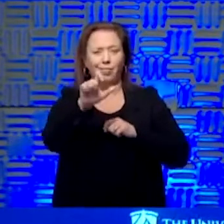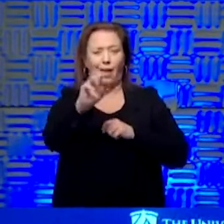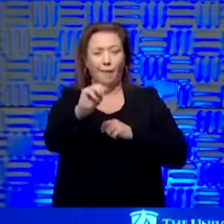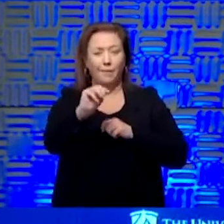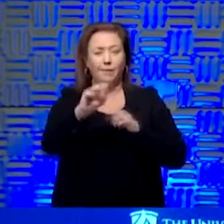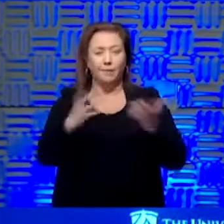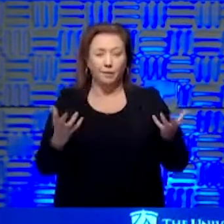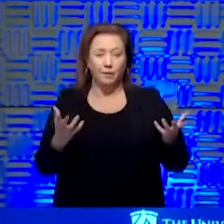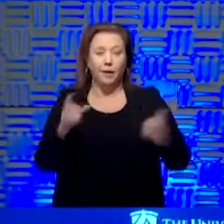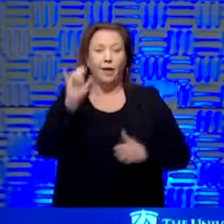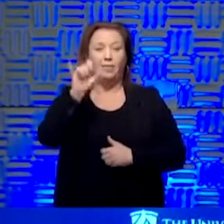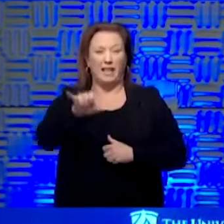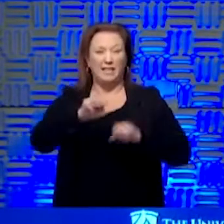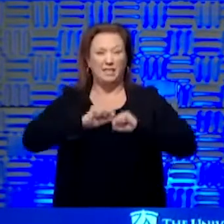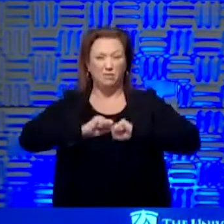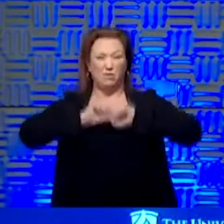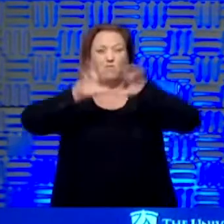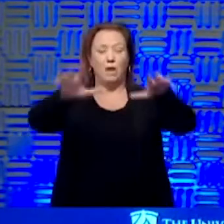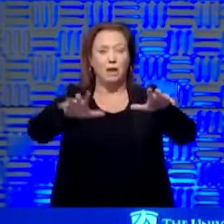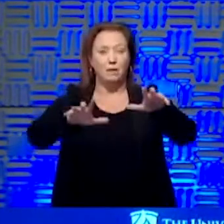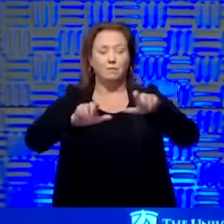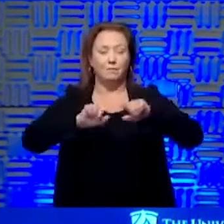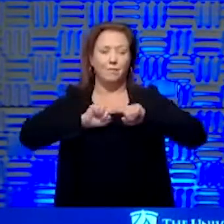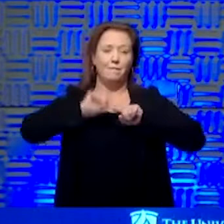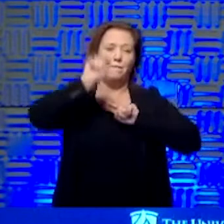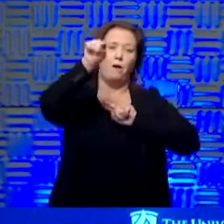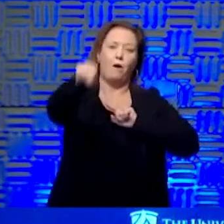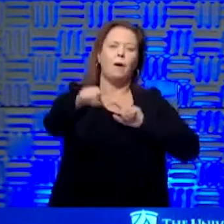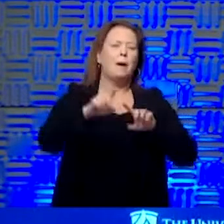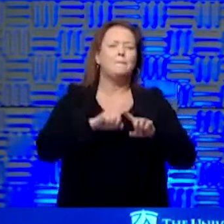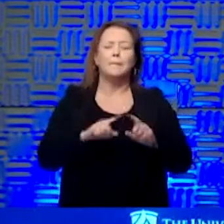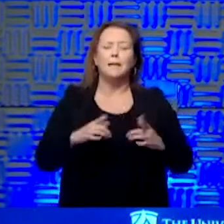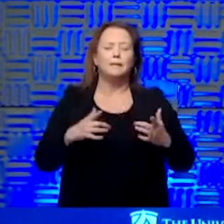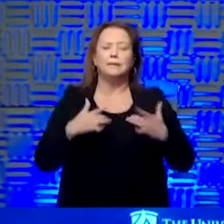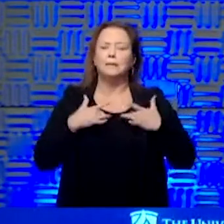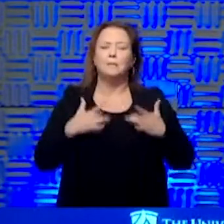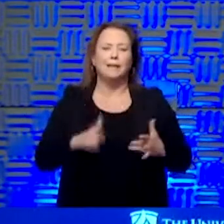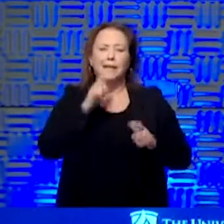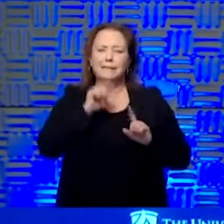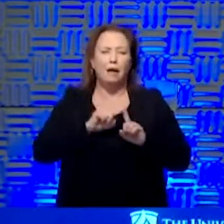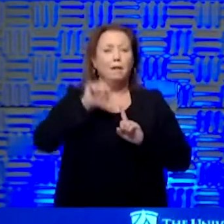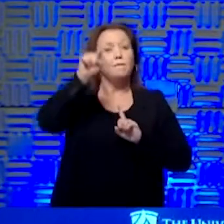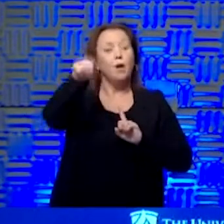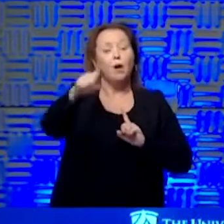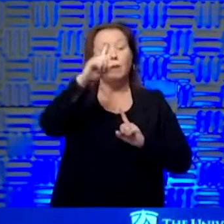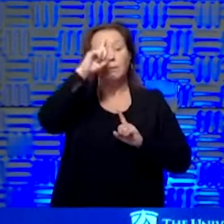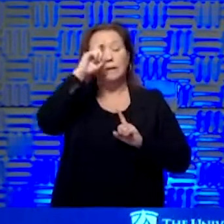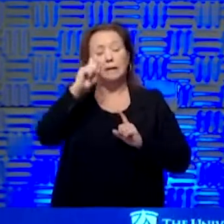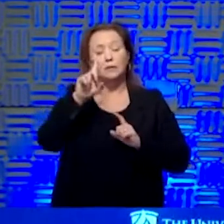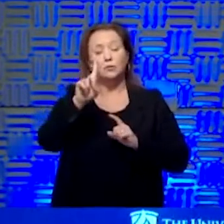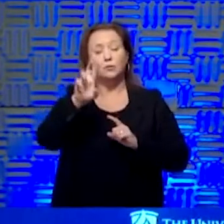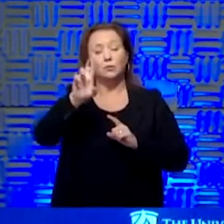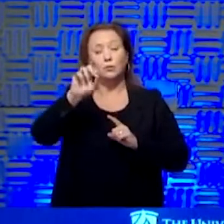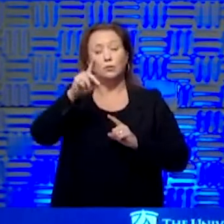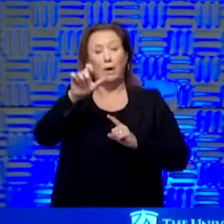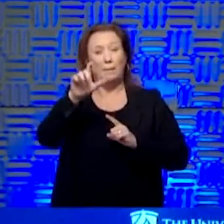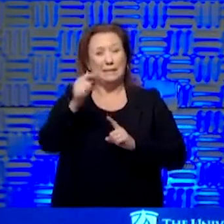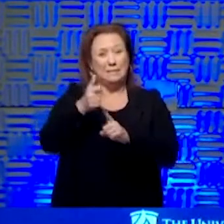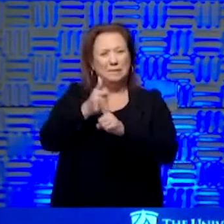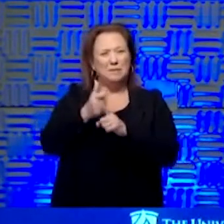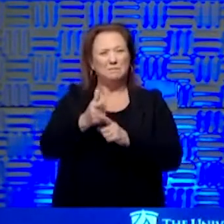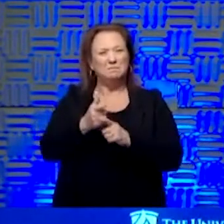And that's where you spread it the furthest. But generally, you don't spread it that far because most droplets tend to be pretty big.